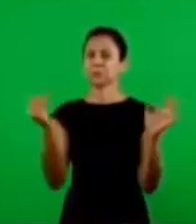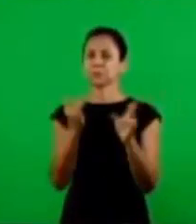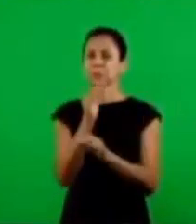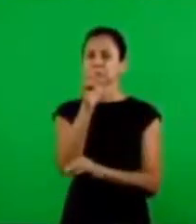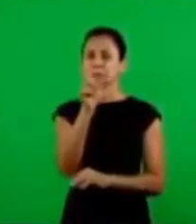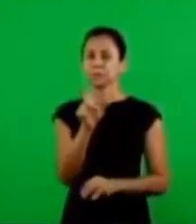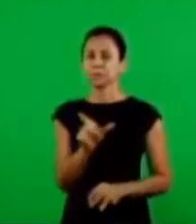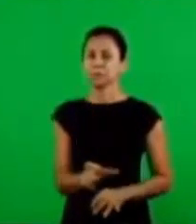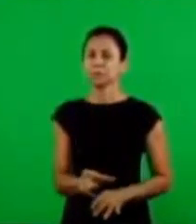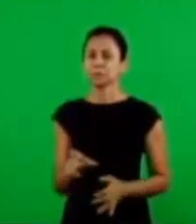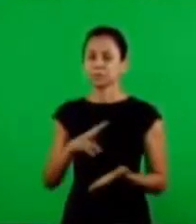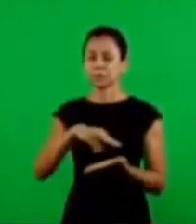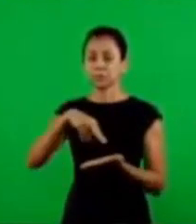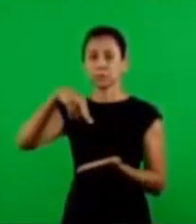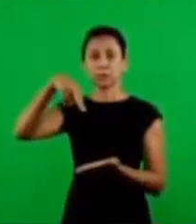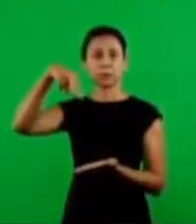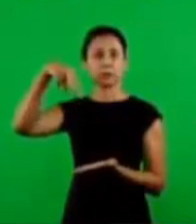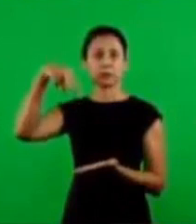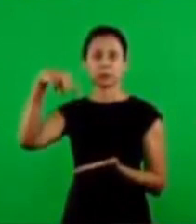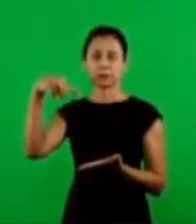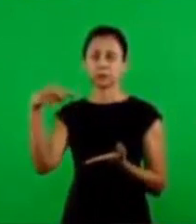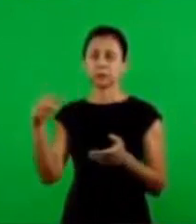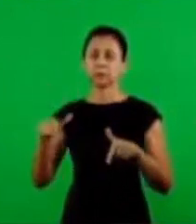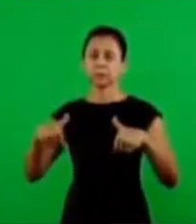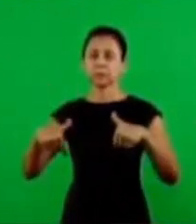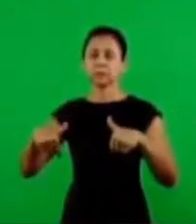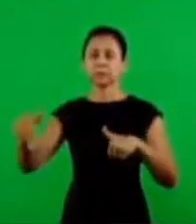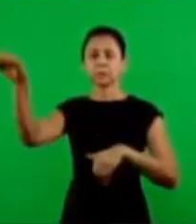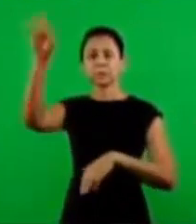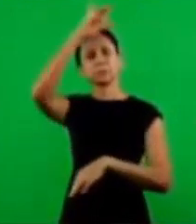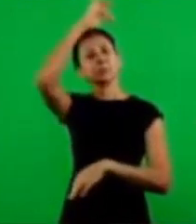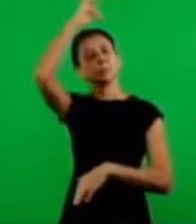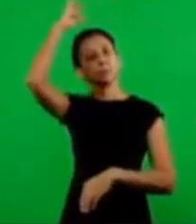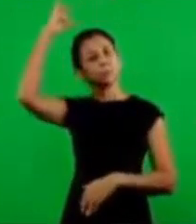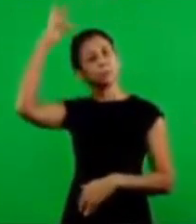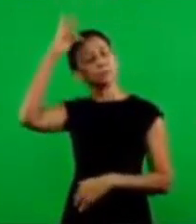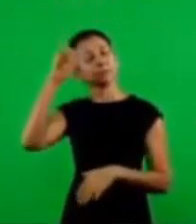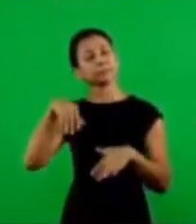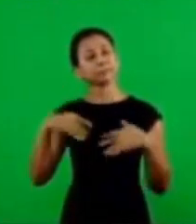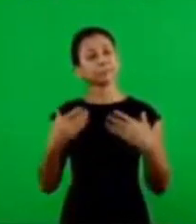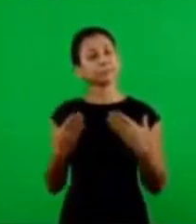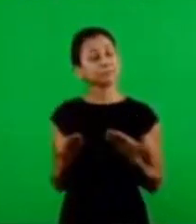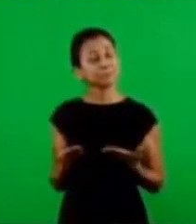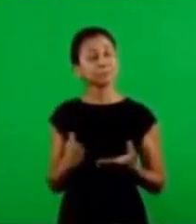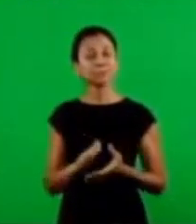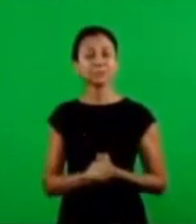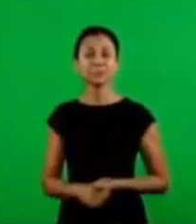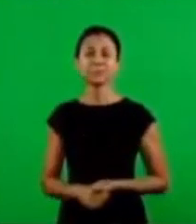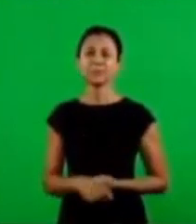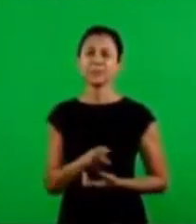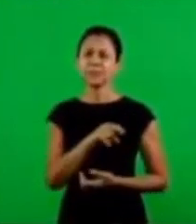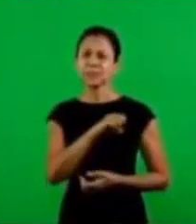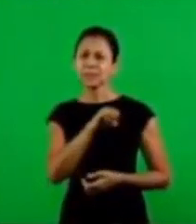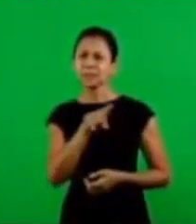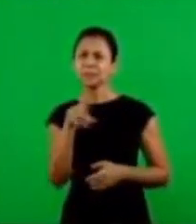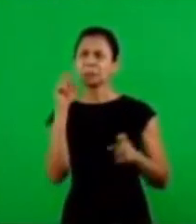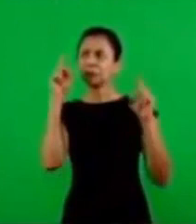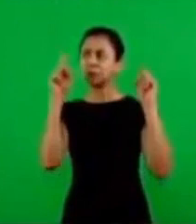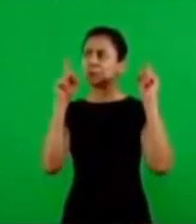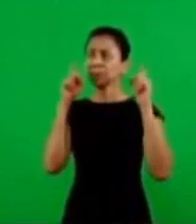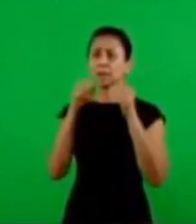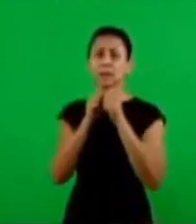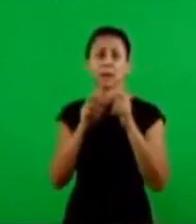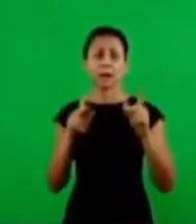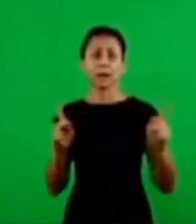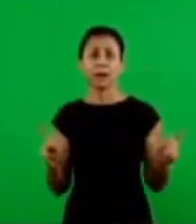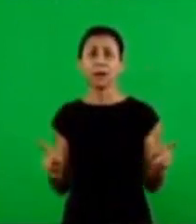and in Jesus through his resurrection which was an operation of the holy spirit so the ones that were